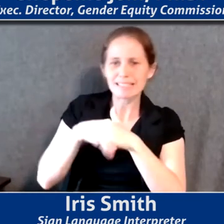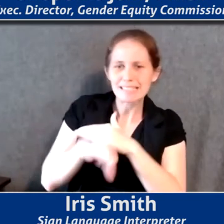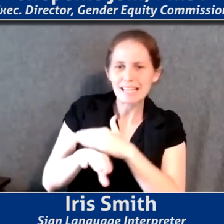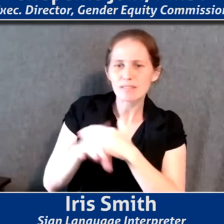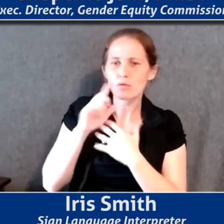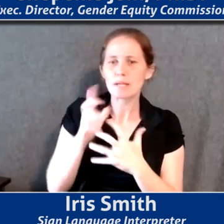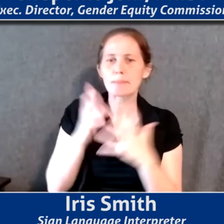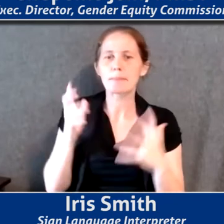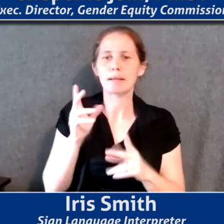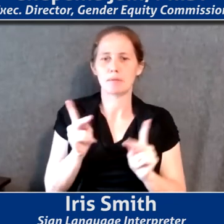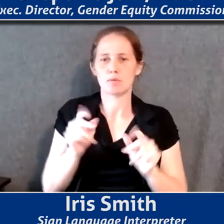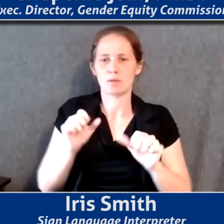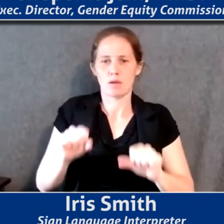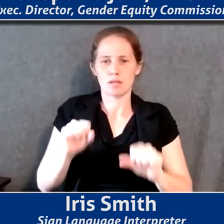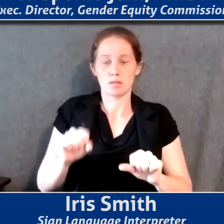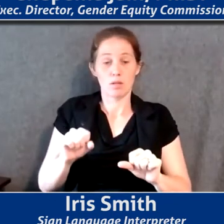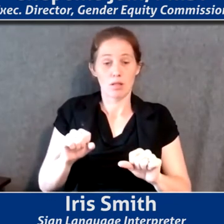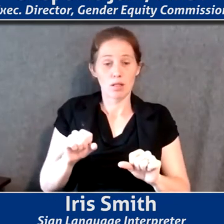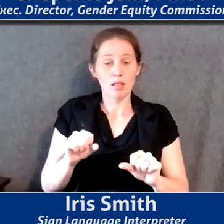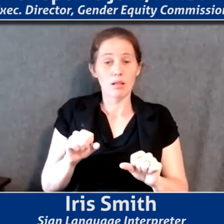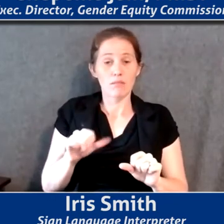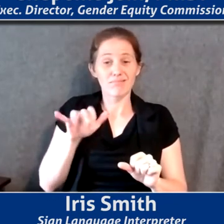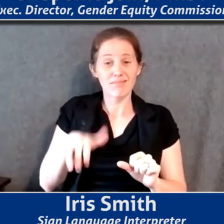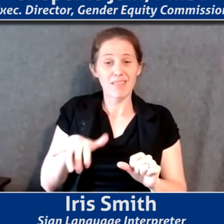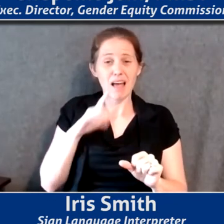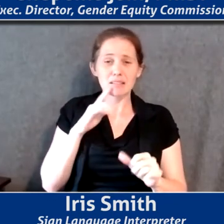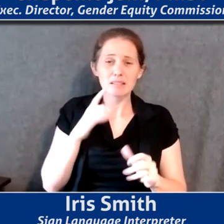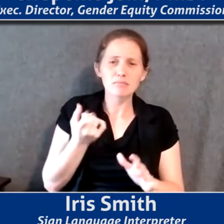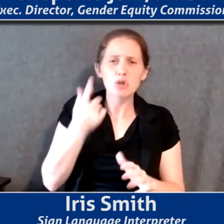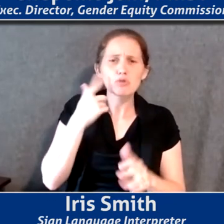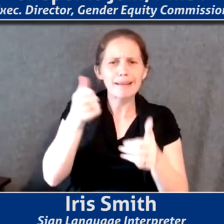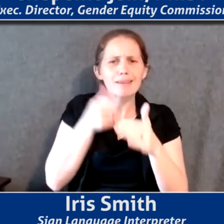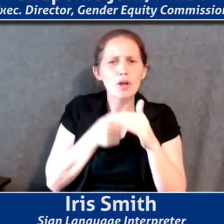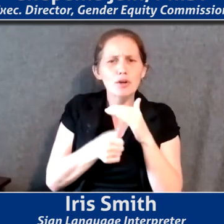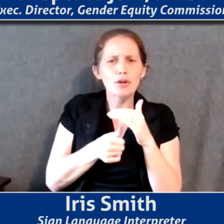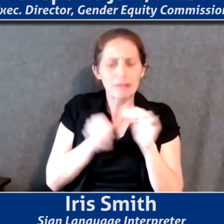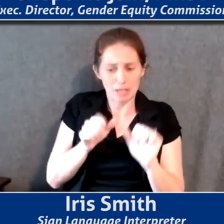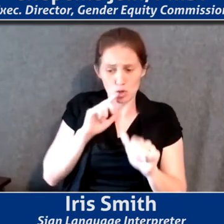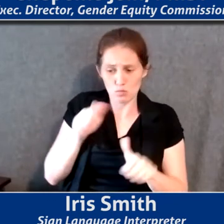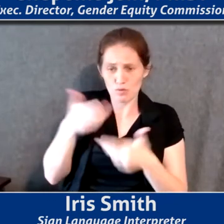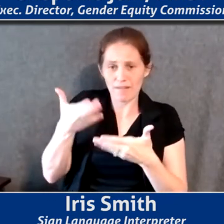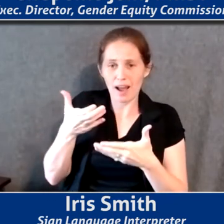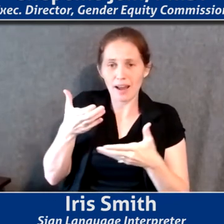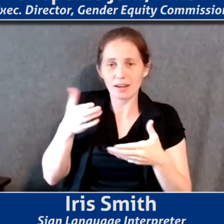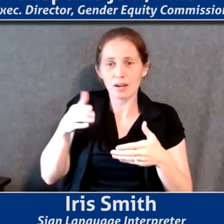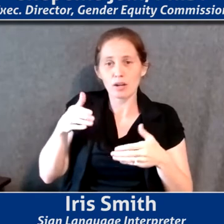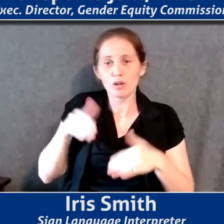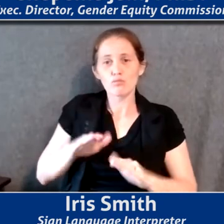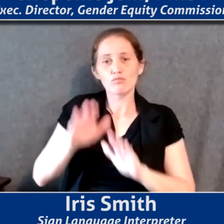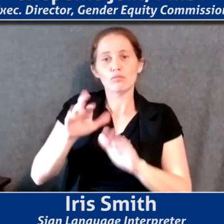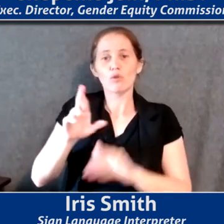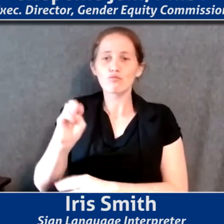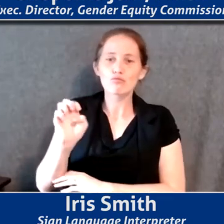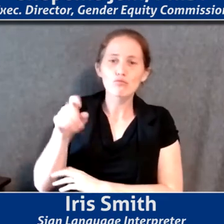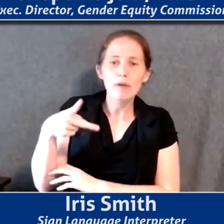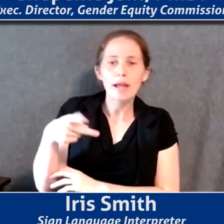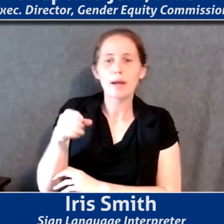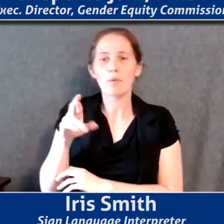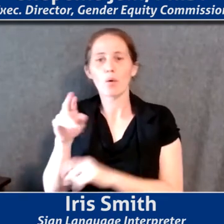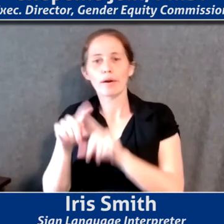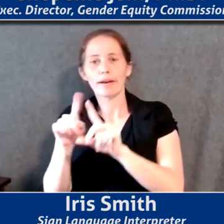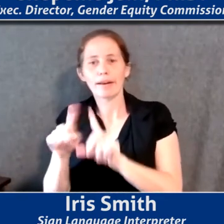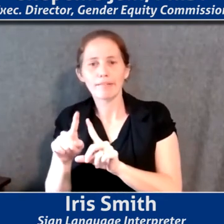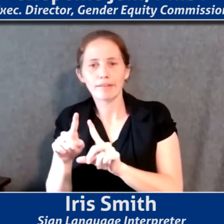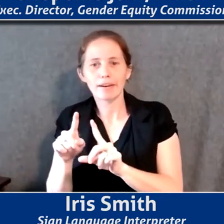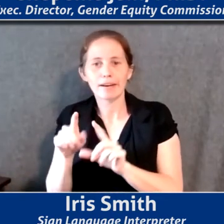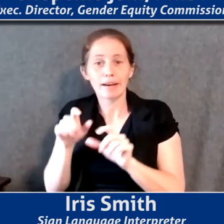people as possible? And it's kind of related under subheading of, well, can you provide ramps and ways for folks that have different exceptionalities